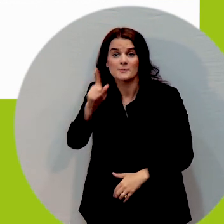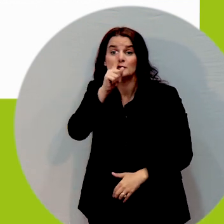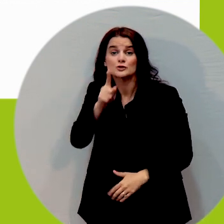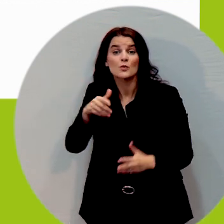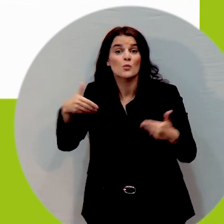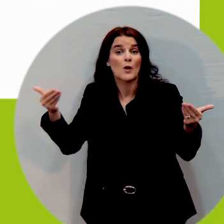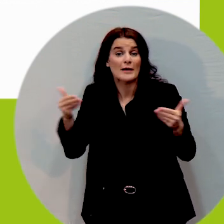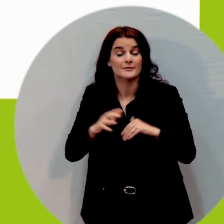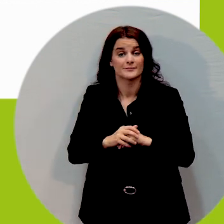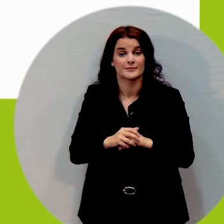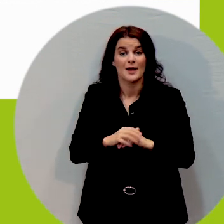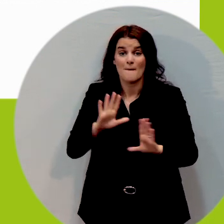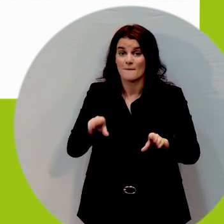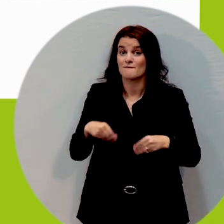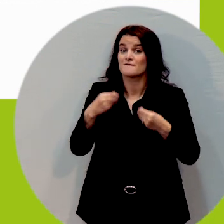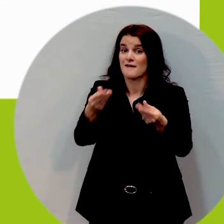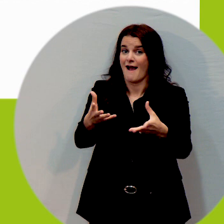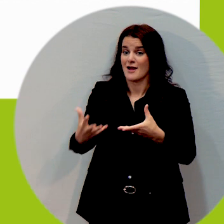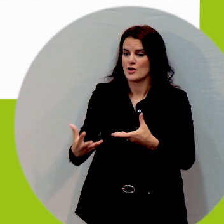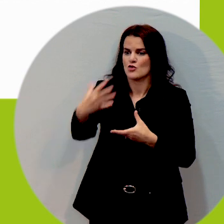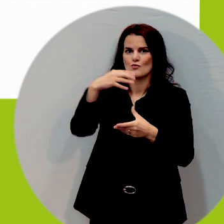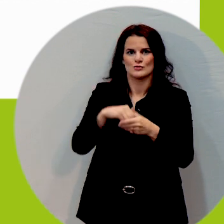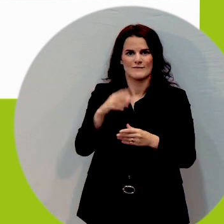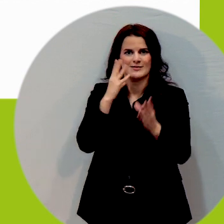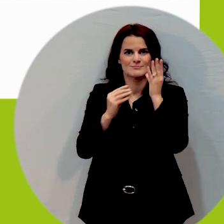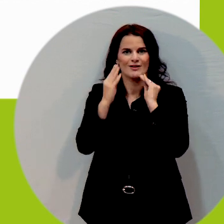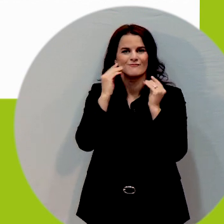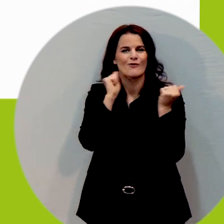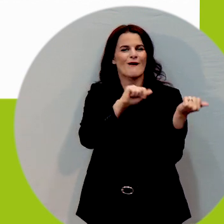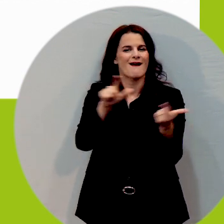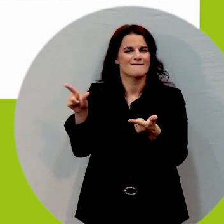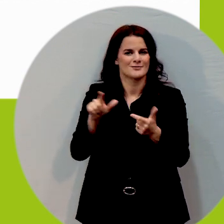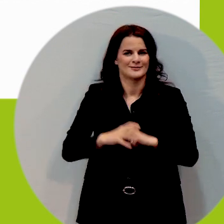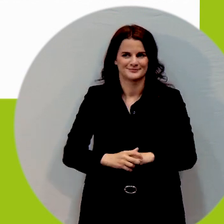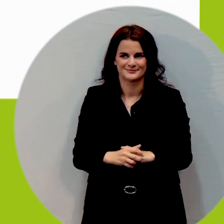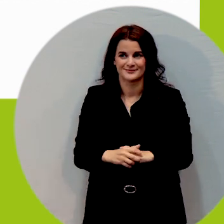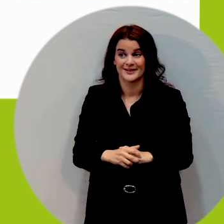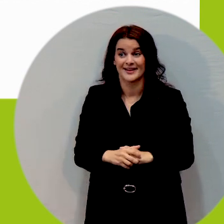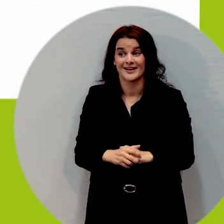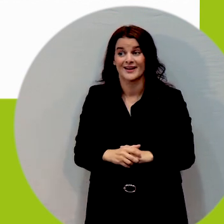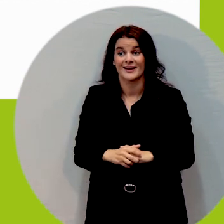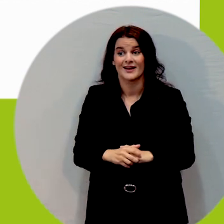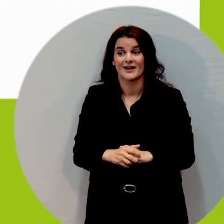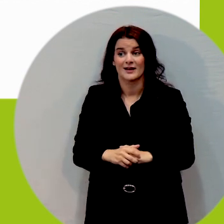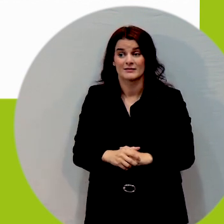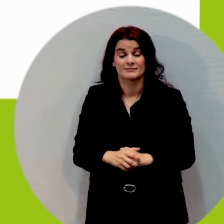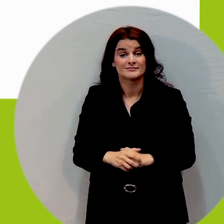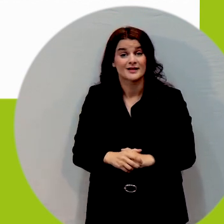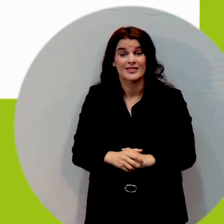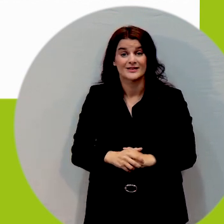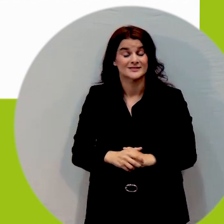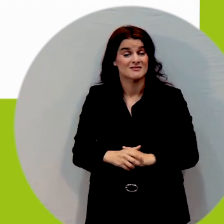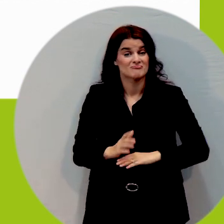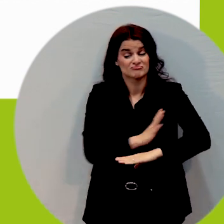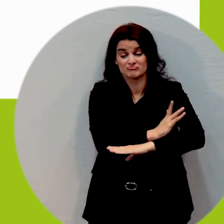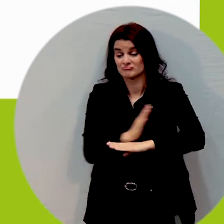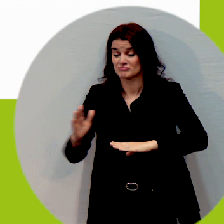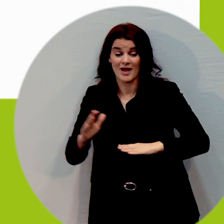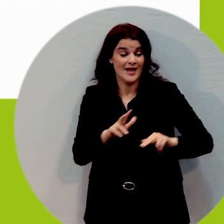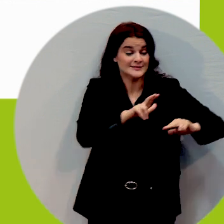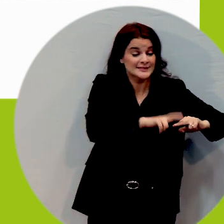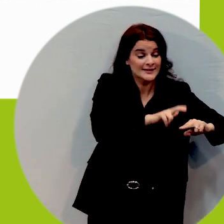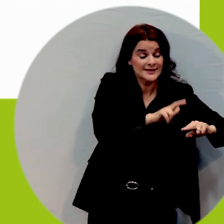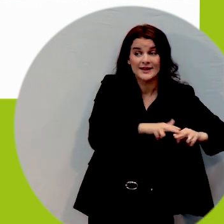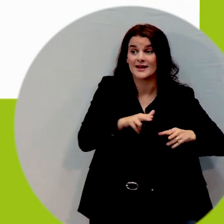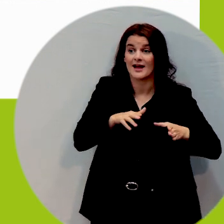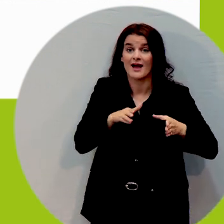for everybody and this is all the way from the seating the sidewalk the communication board the colour contrast